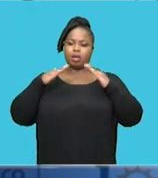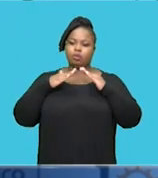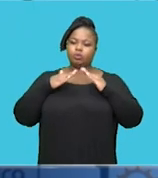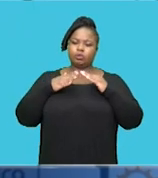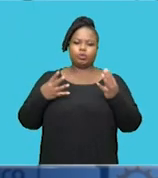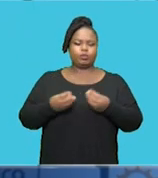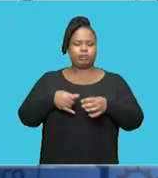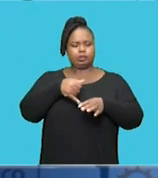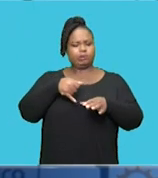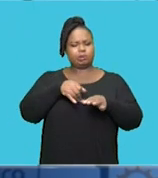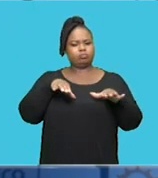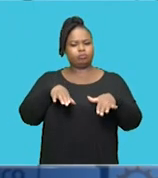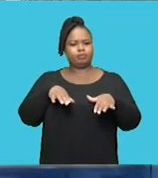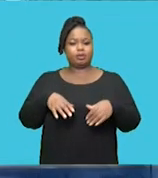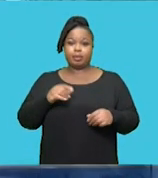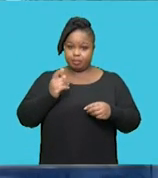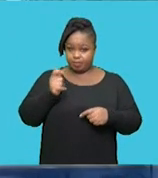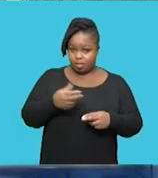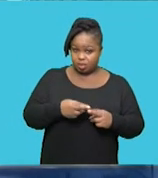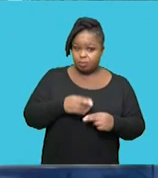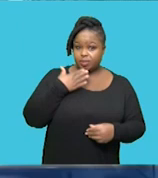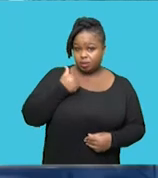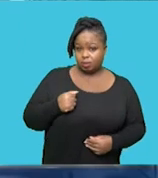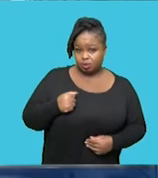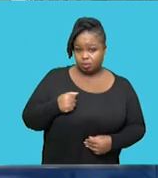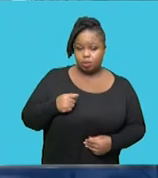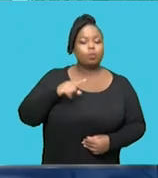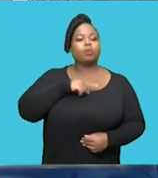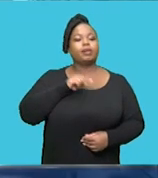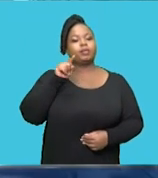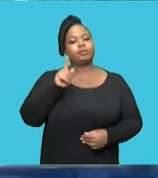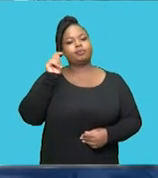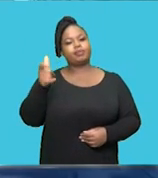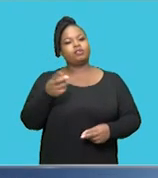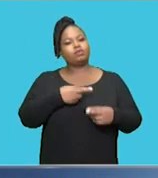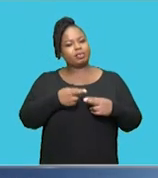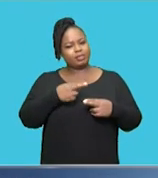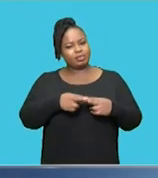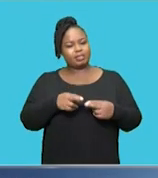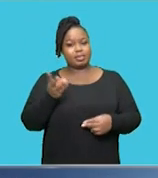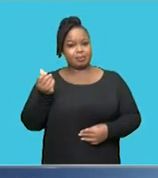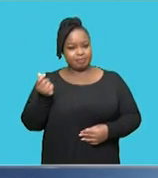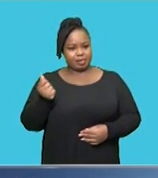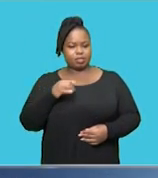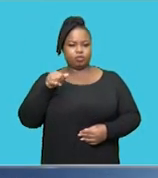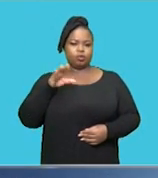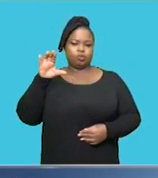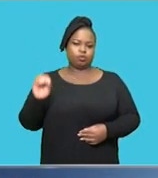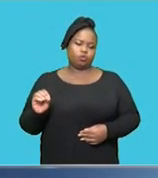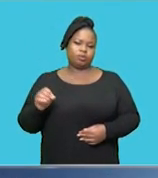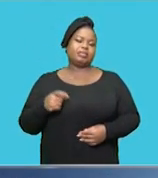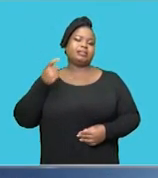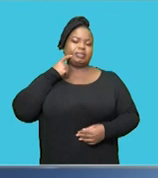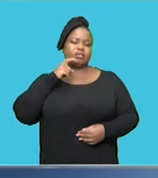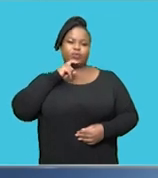utilities But please pay rent Ngoba umopatala i rent Lemalele i tjoshko is then able